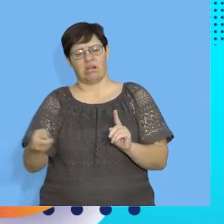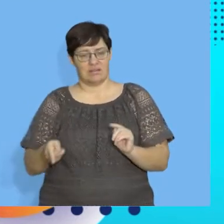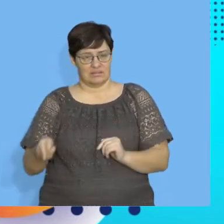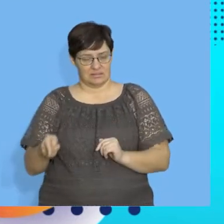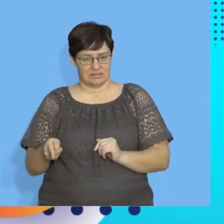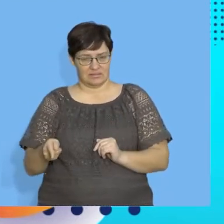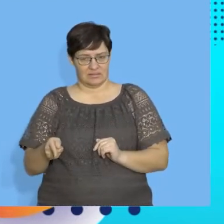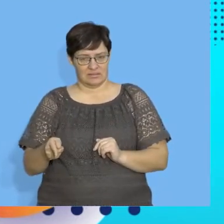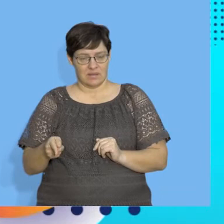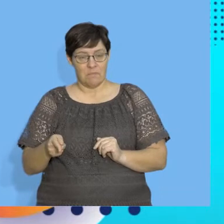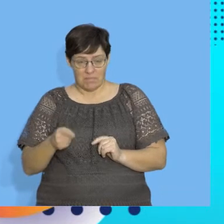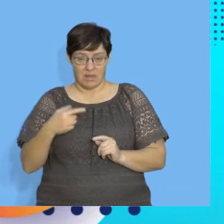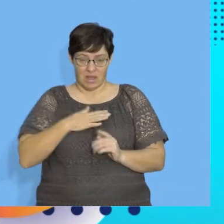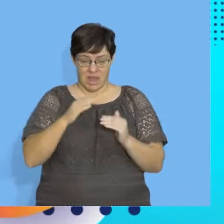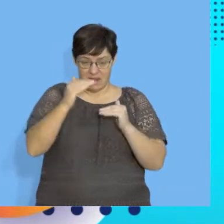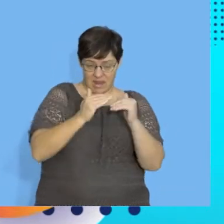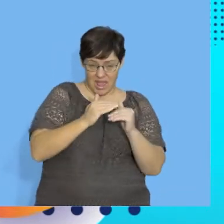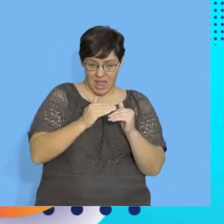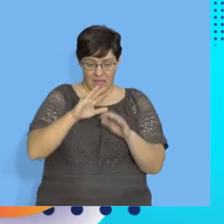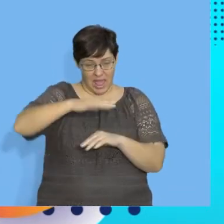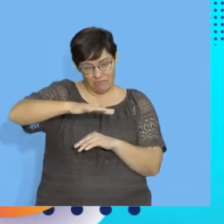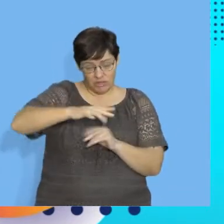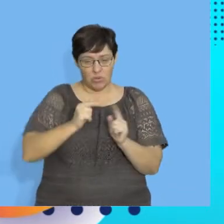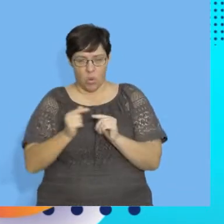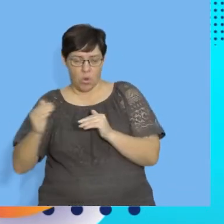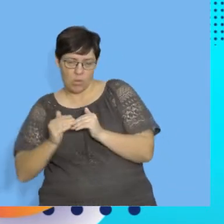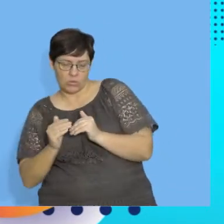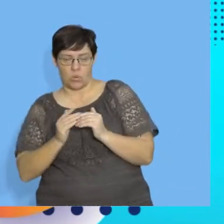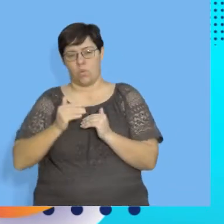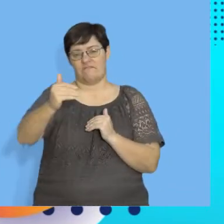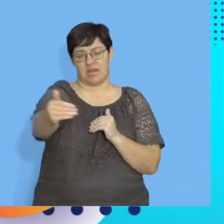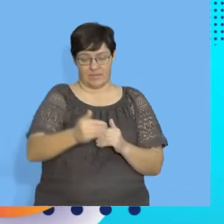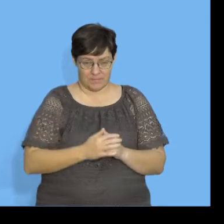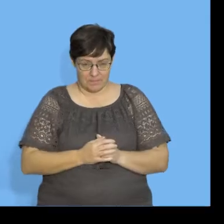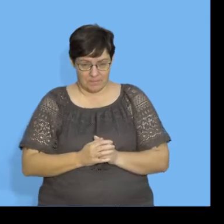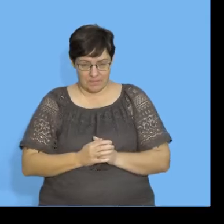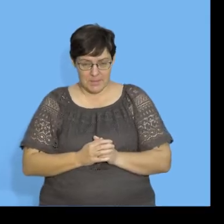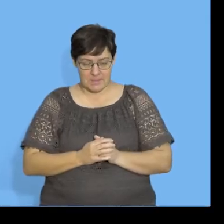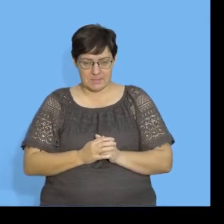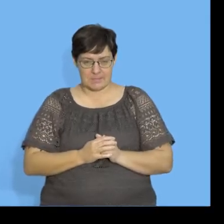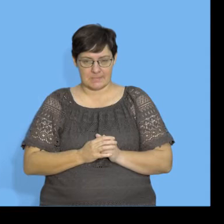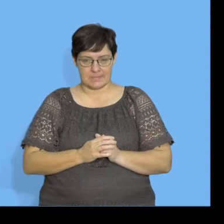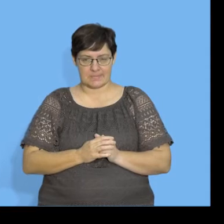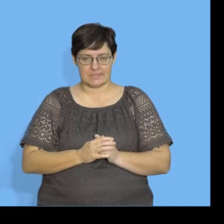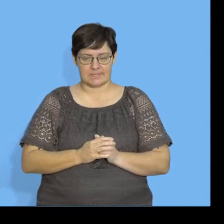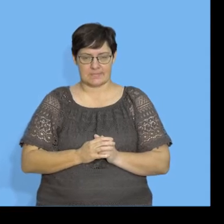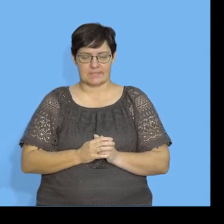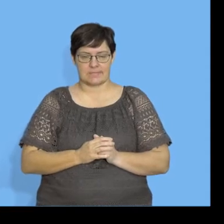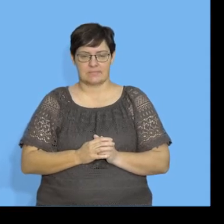deviation average from the mean. Okay, that's the standard deviation. Okay. Then the mean, just